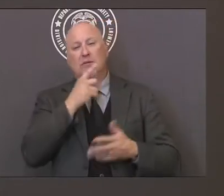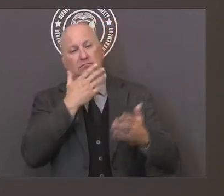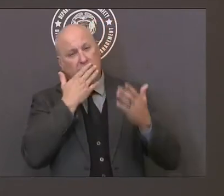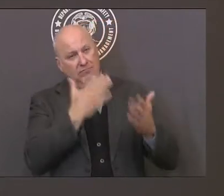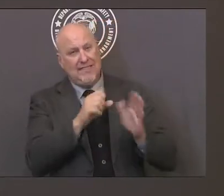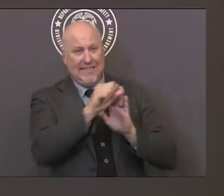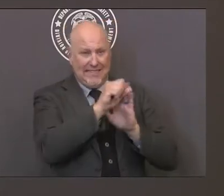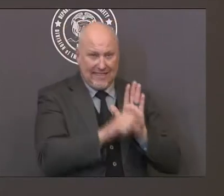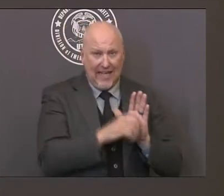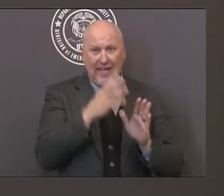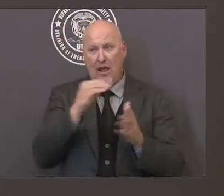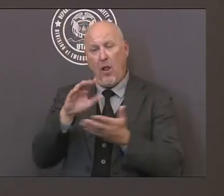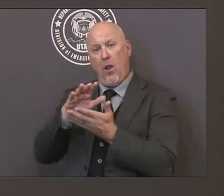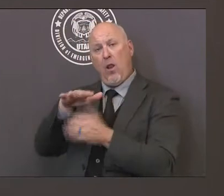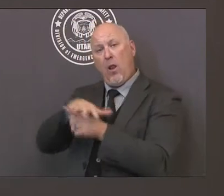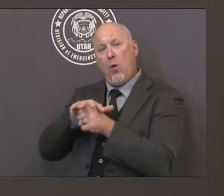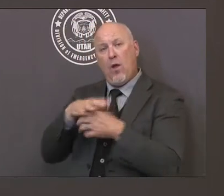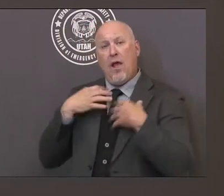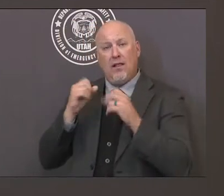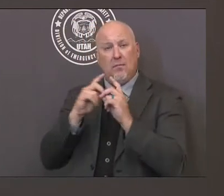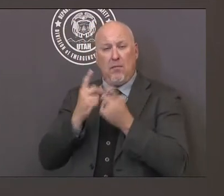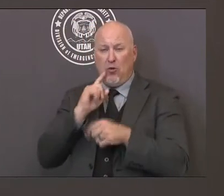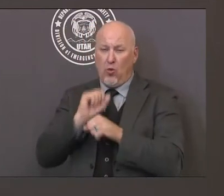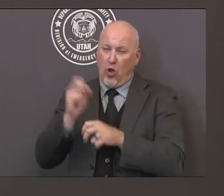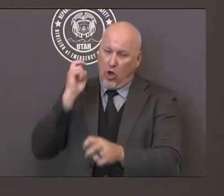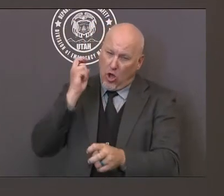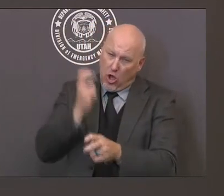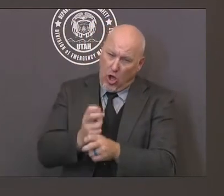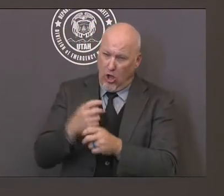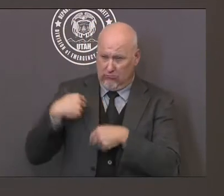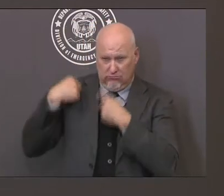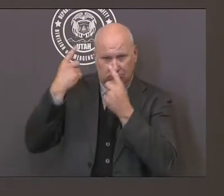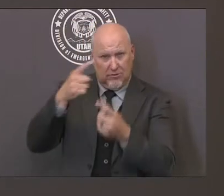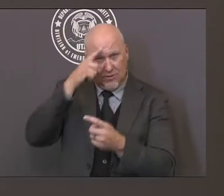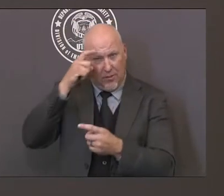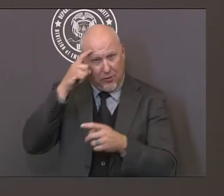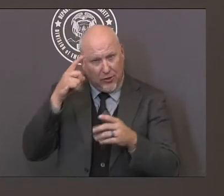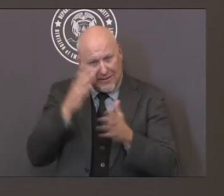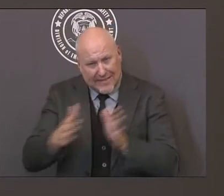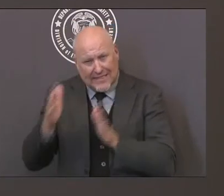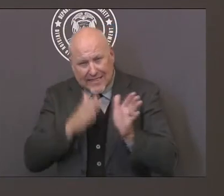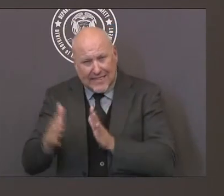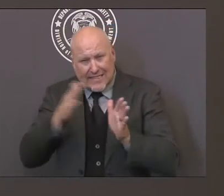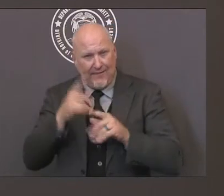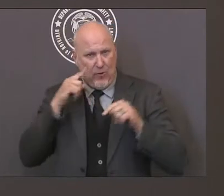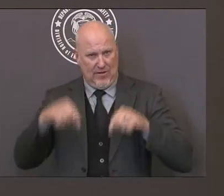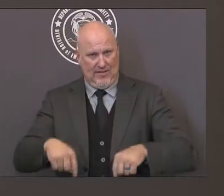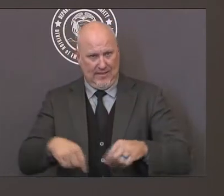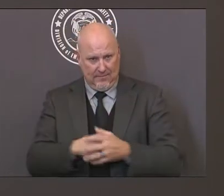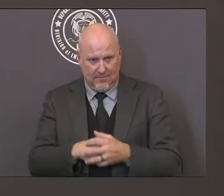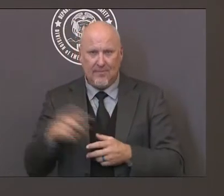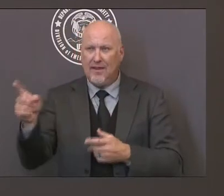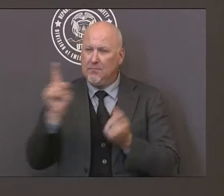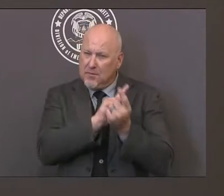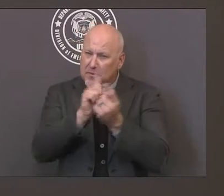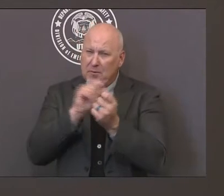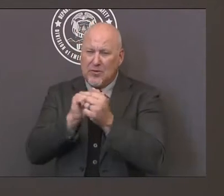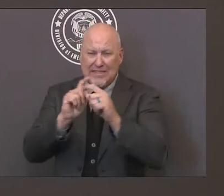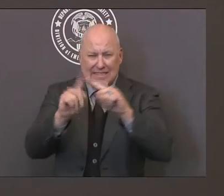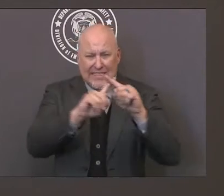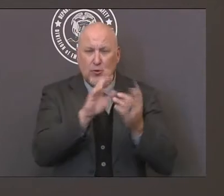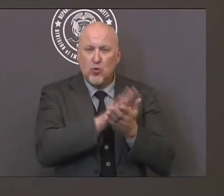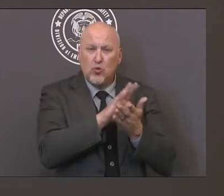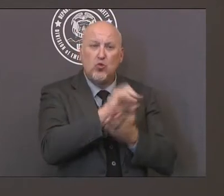working throughout the summer and even into spring to meet with superintendents and charter directors to help them understand